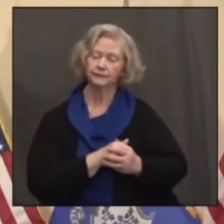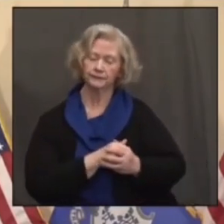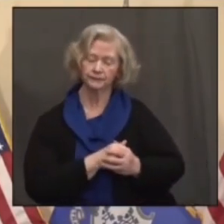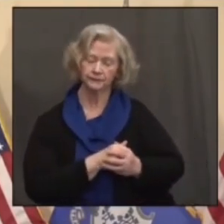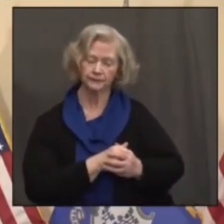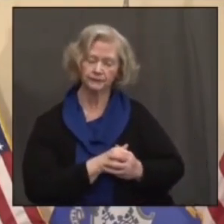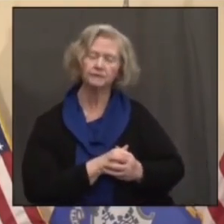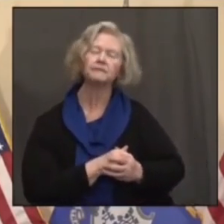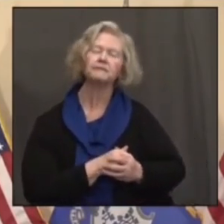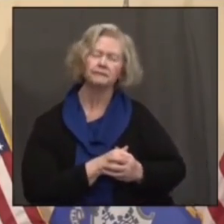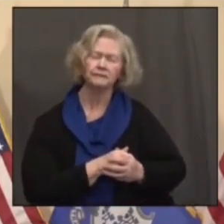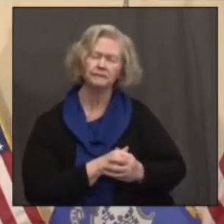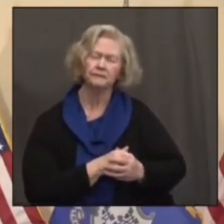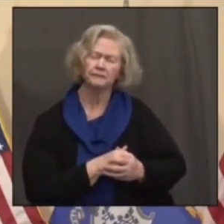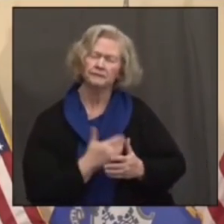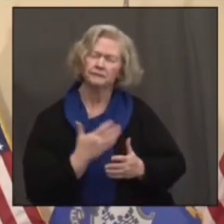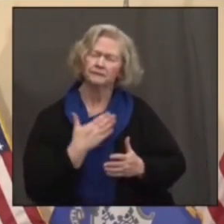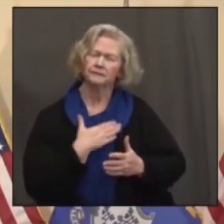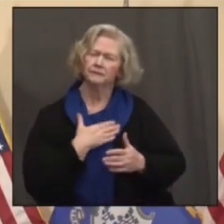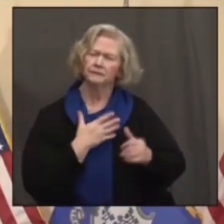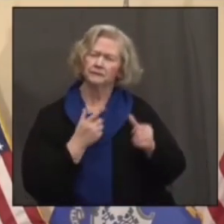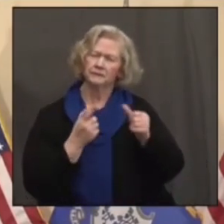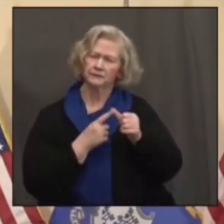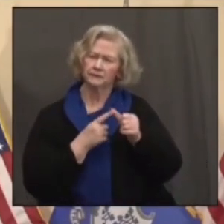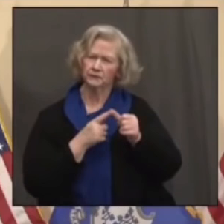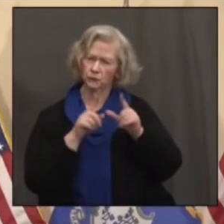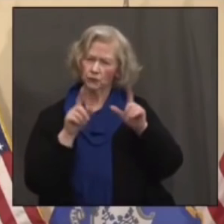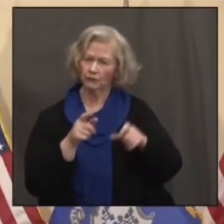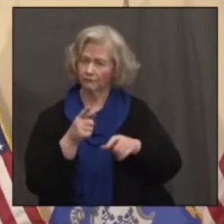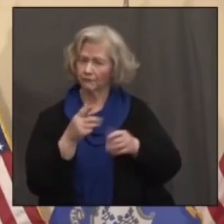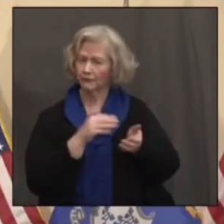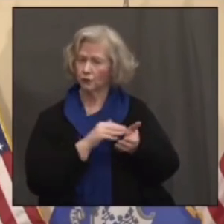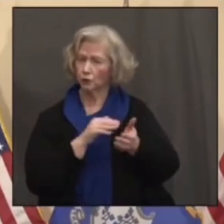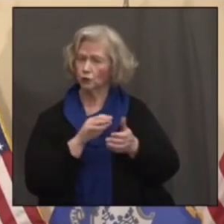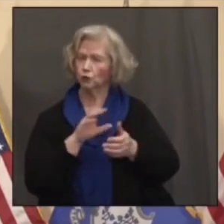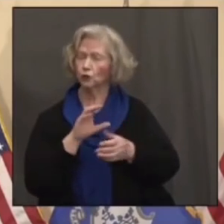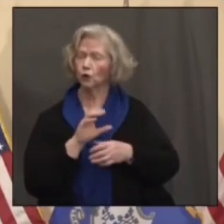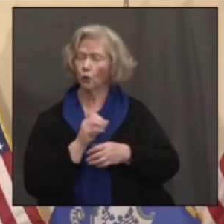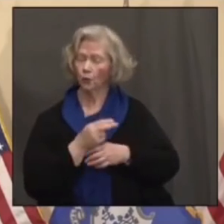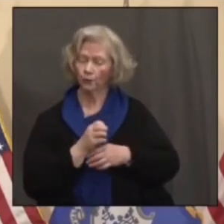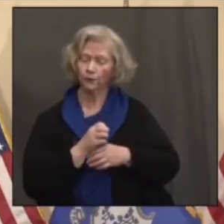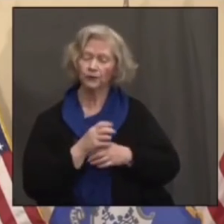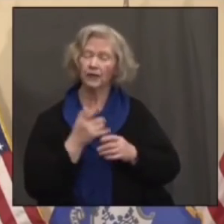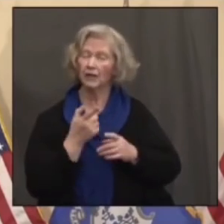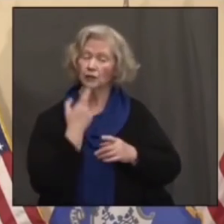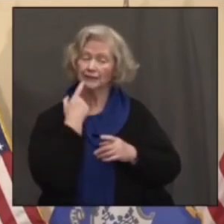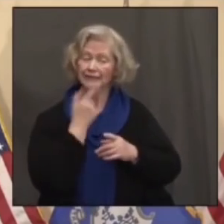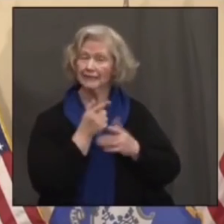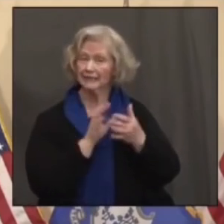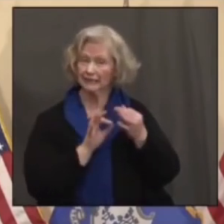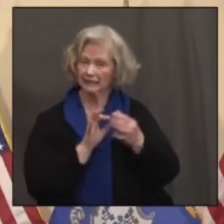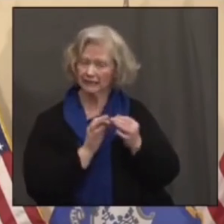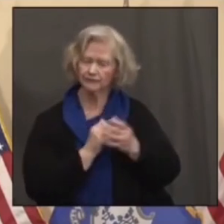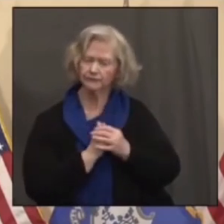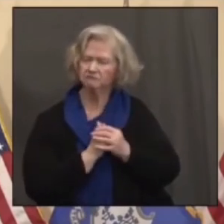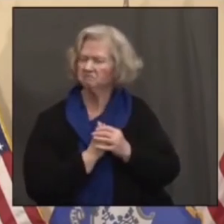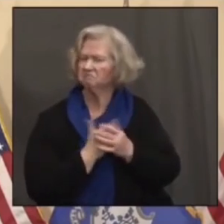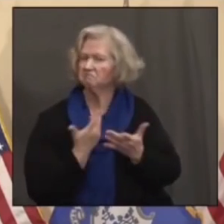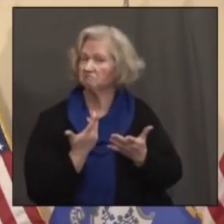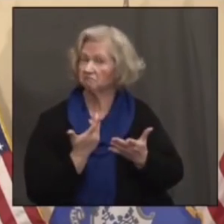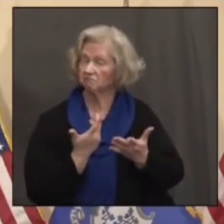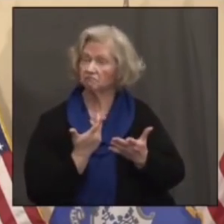I guess my first question will be for Dr. Koh, you know, based off of what you just said. How